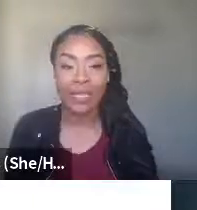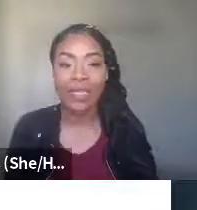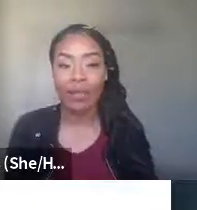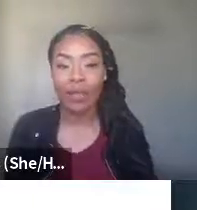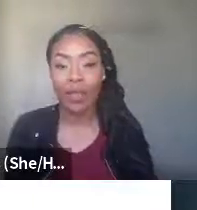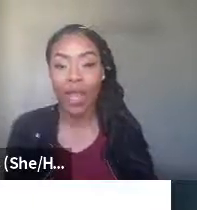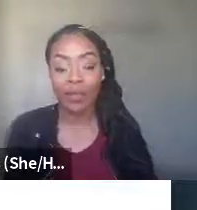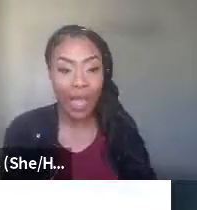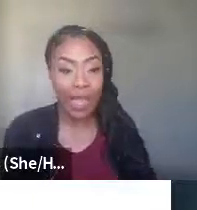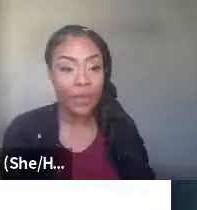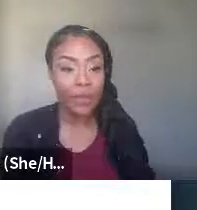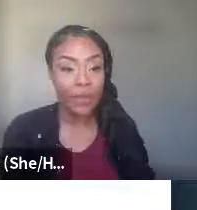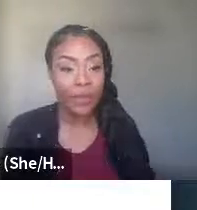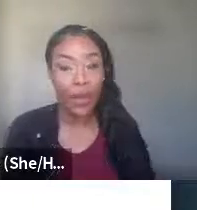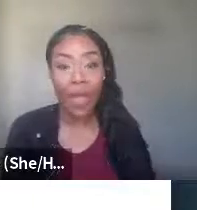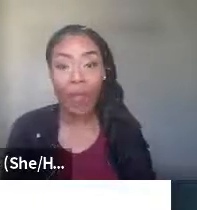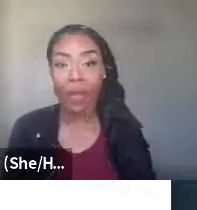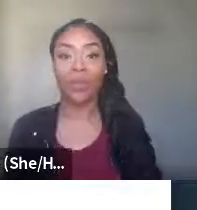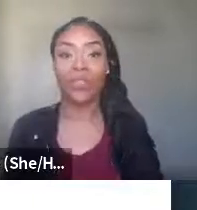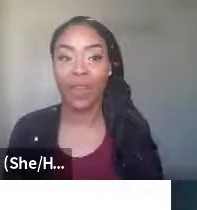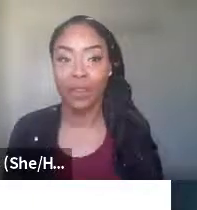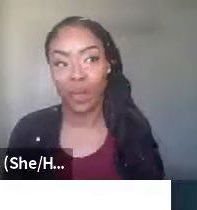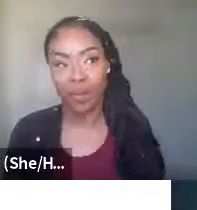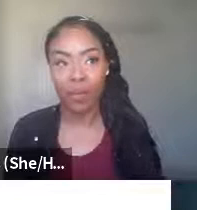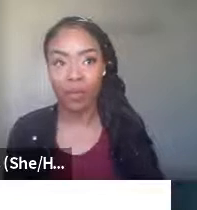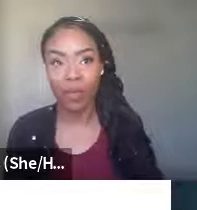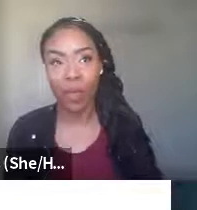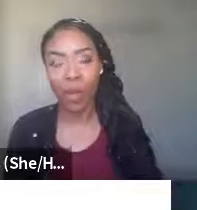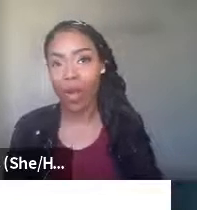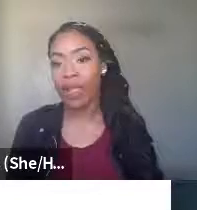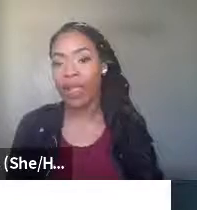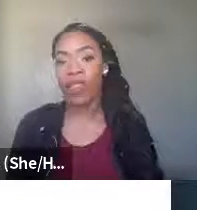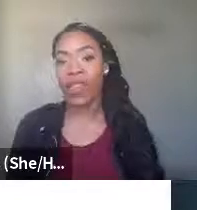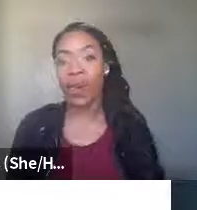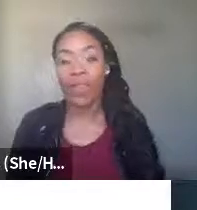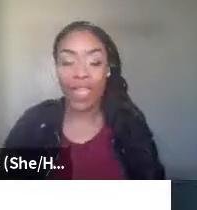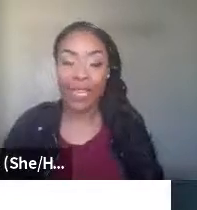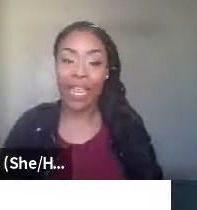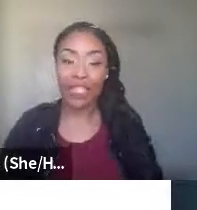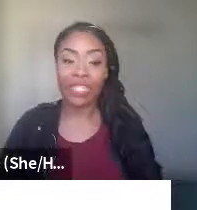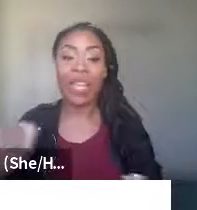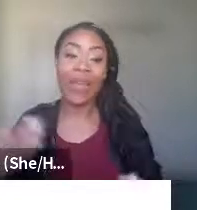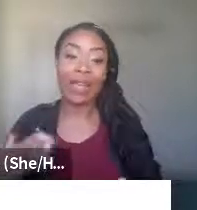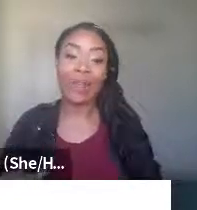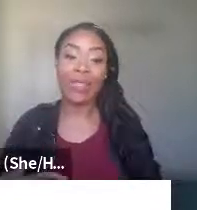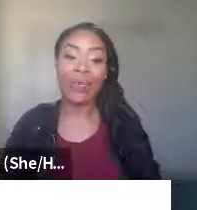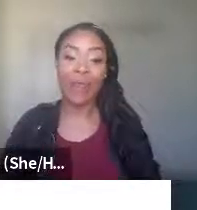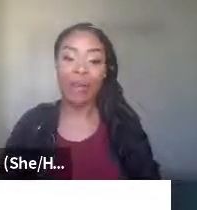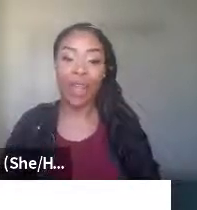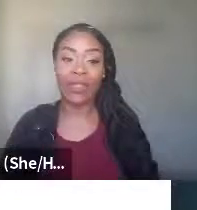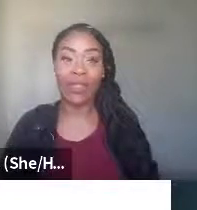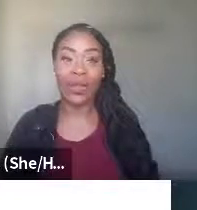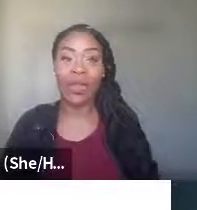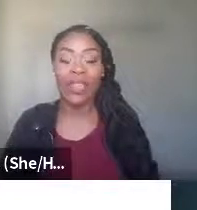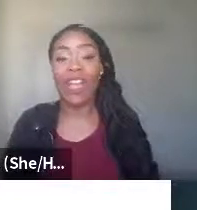hypersensitive a lot of times to, you know, I want to be sure that I'm doing this above the board. You know, they get anxious. It impacts them as